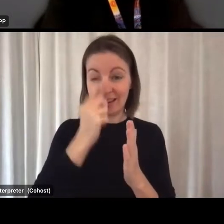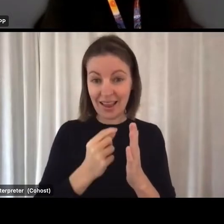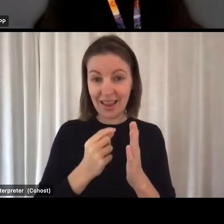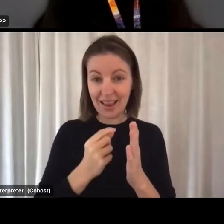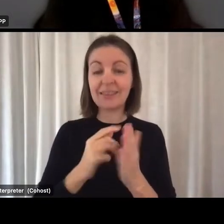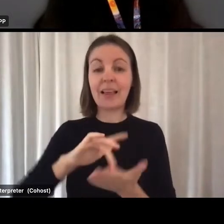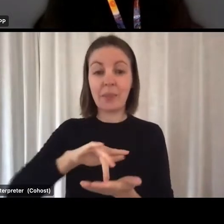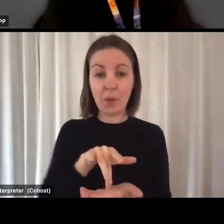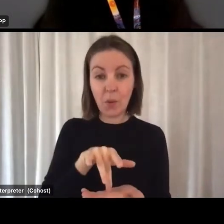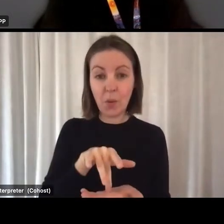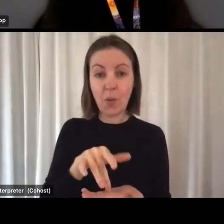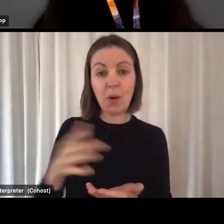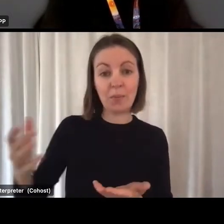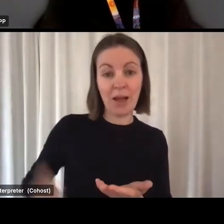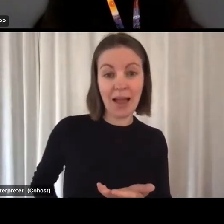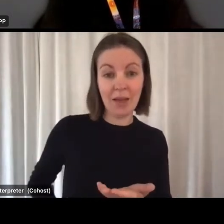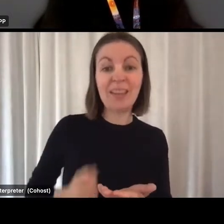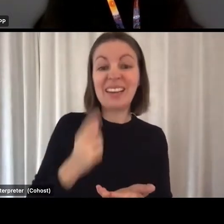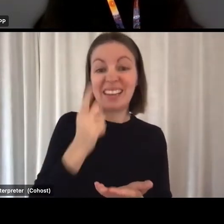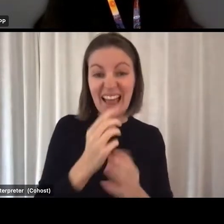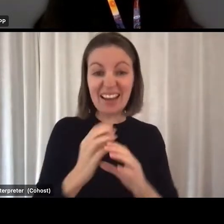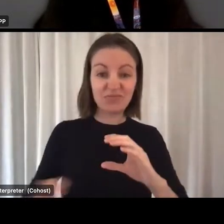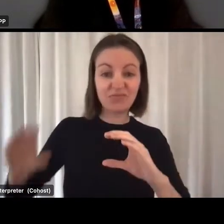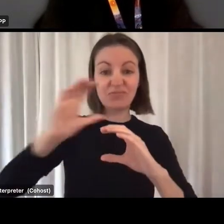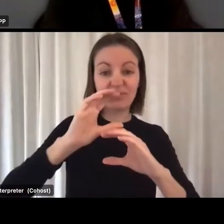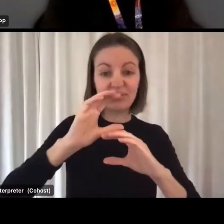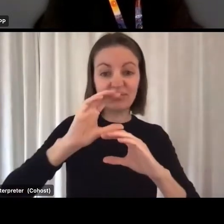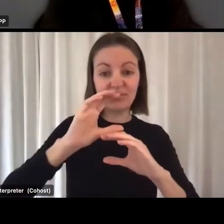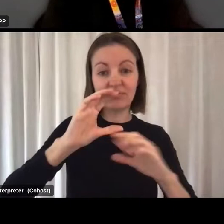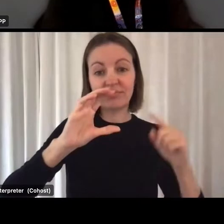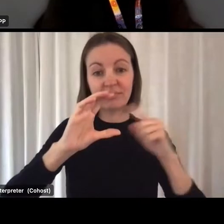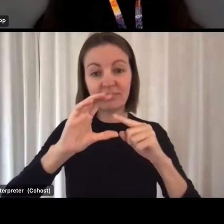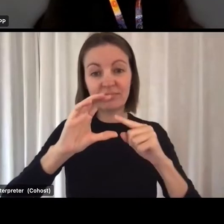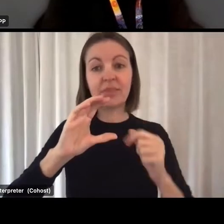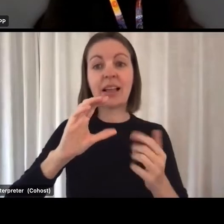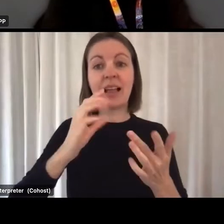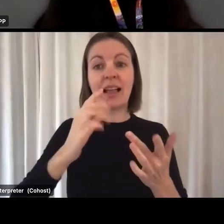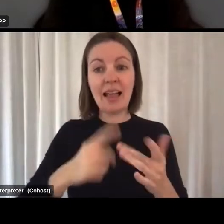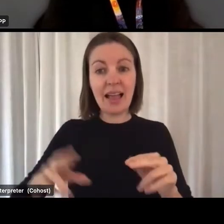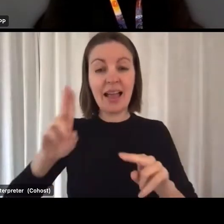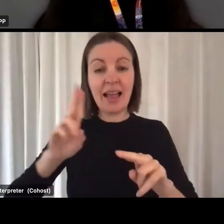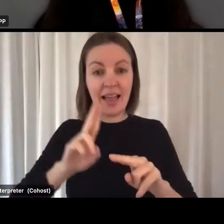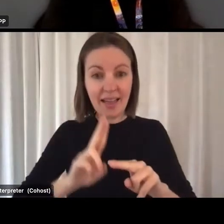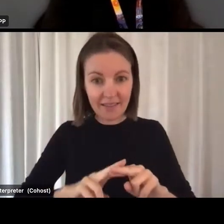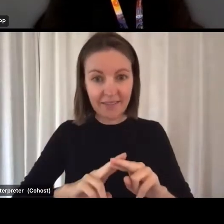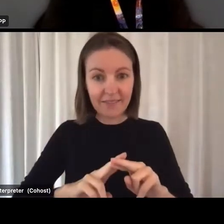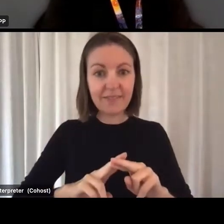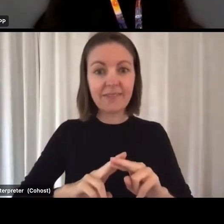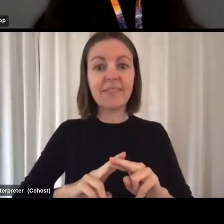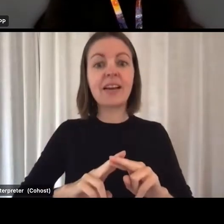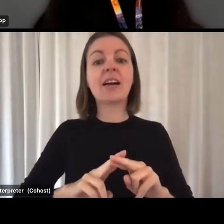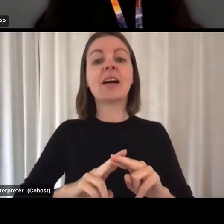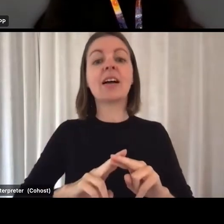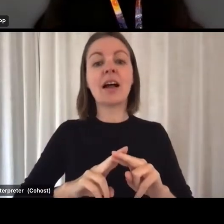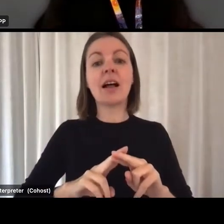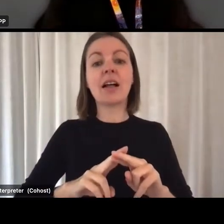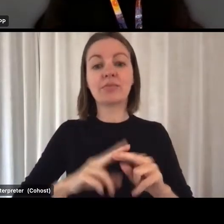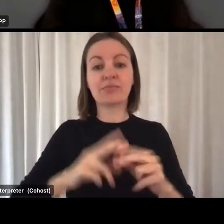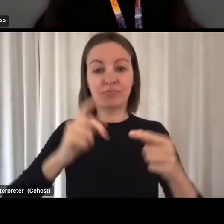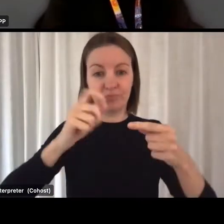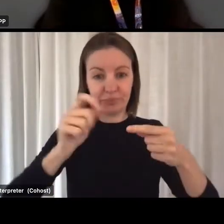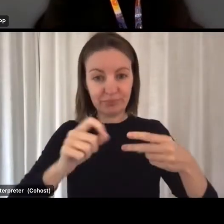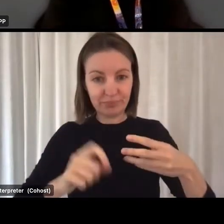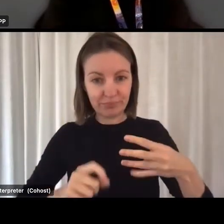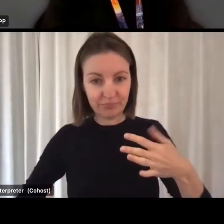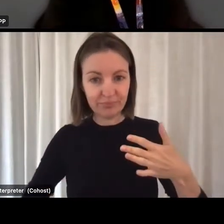an additional payment of up to $2,300 if they meet at least one of the following criteria, but also noting that